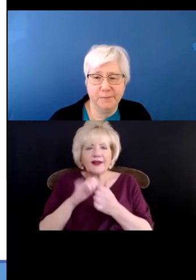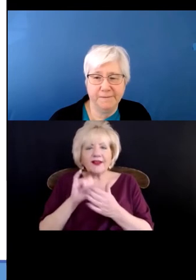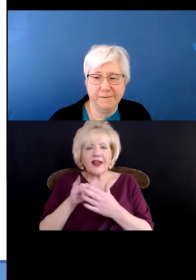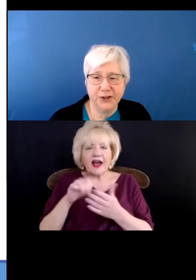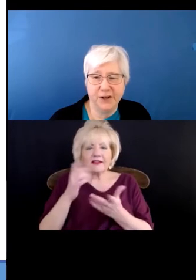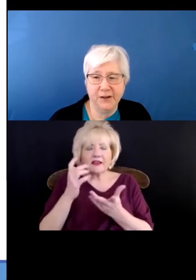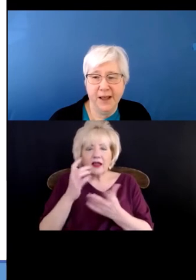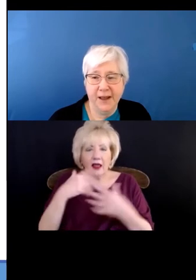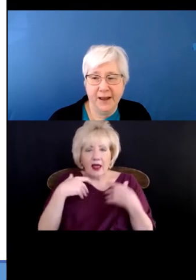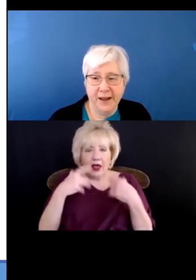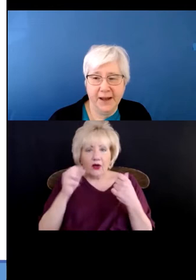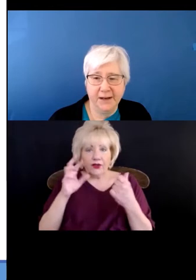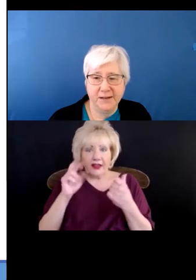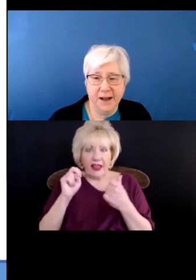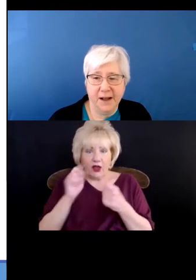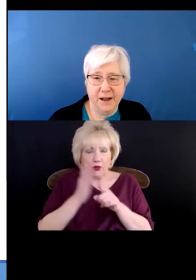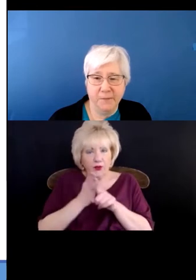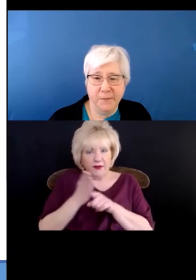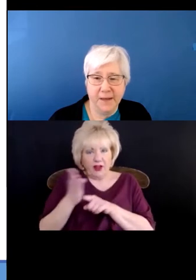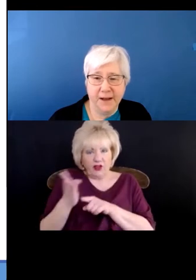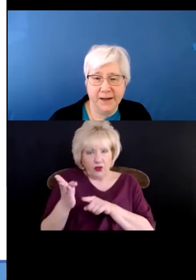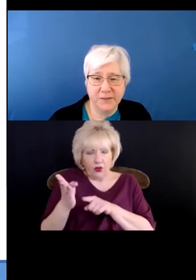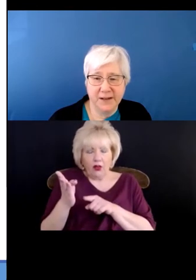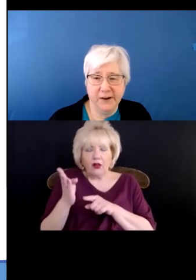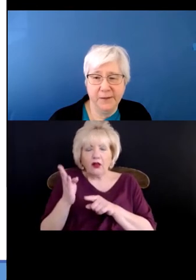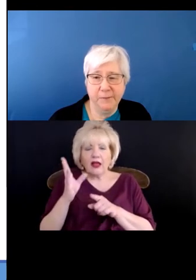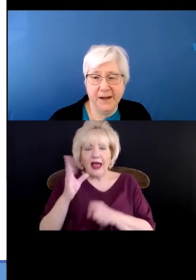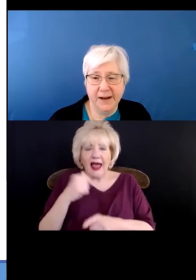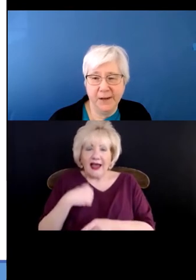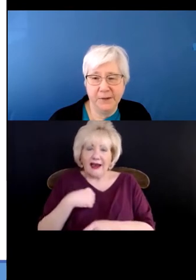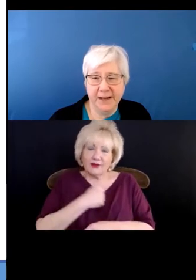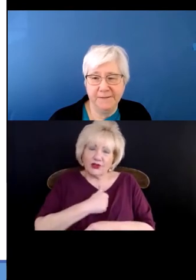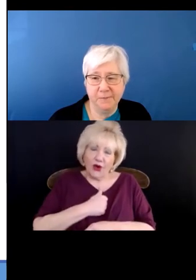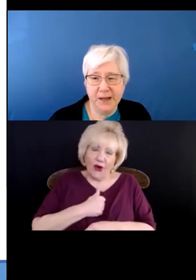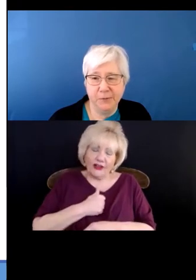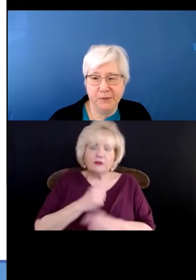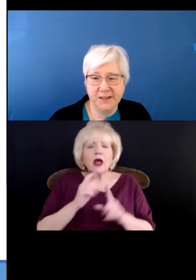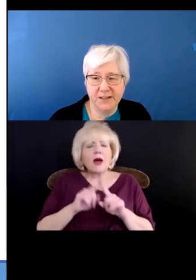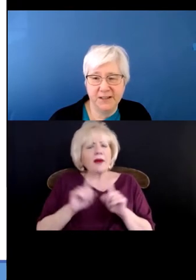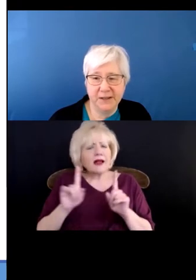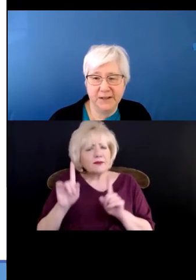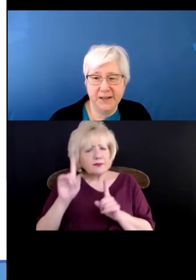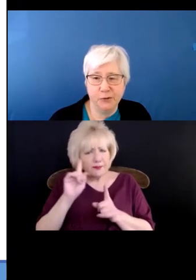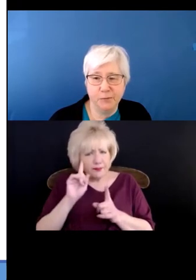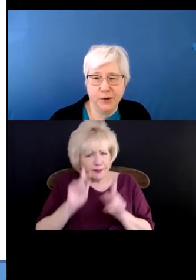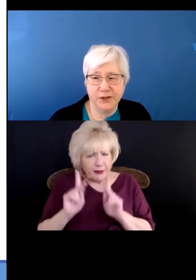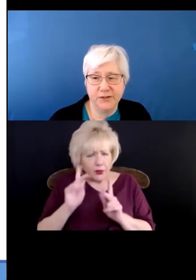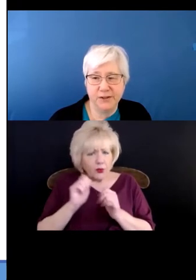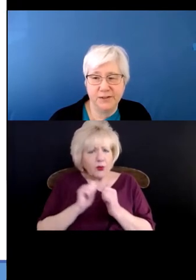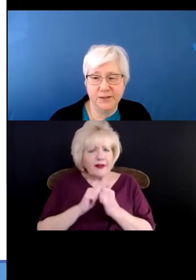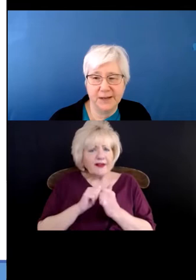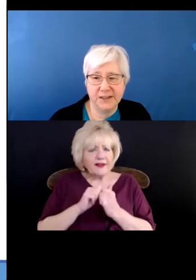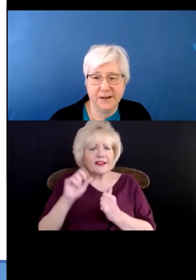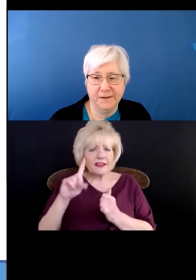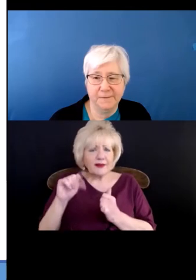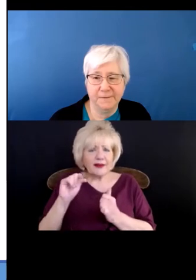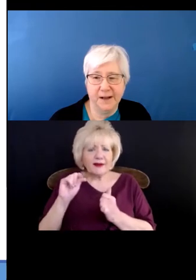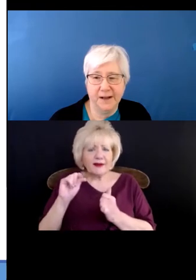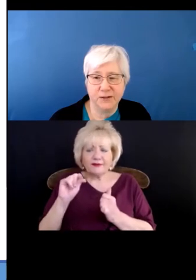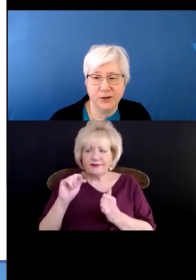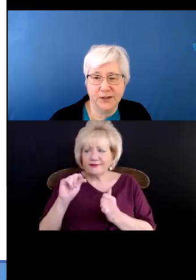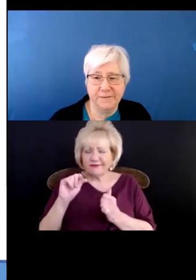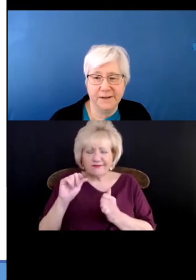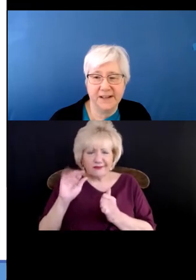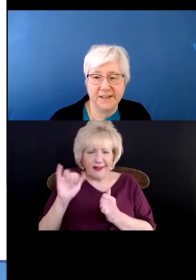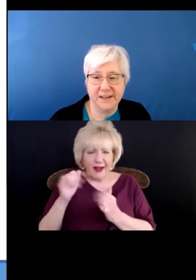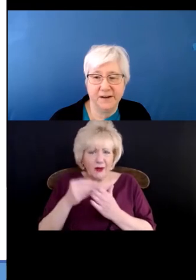treating professional. And I am sorry, but I believe that people with disabilities who purchase those types of uh